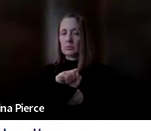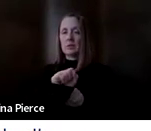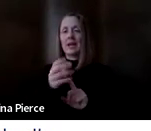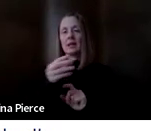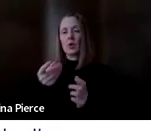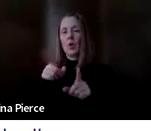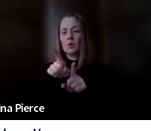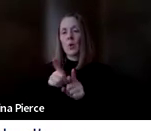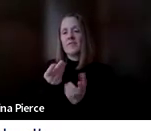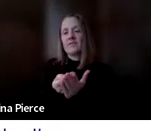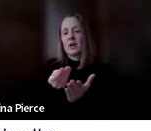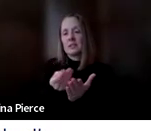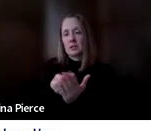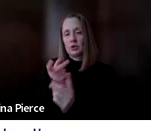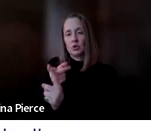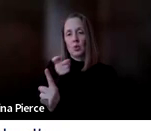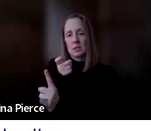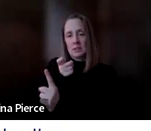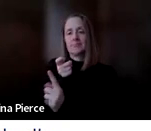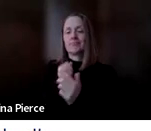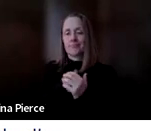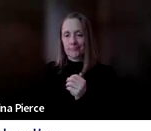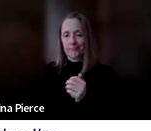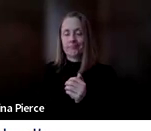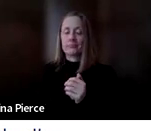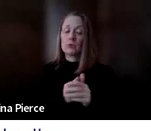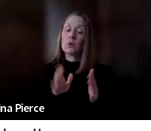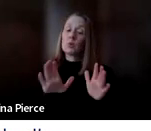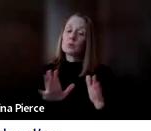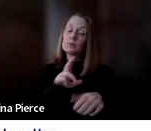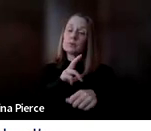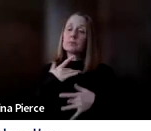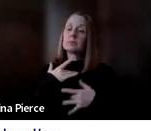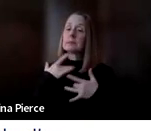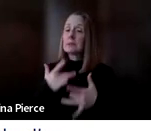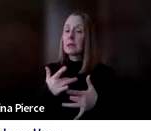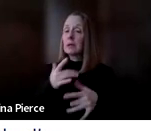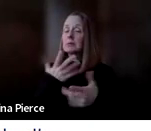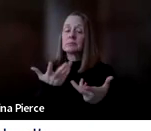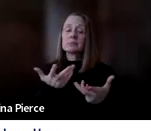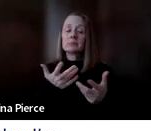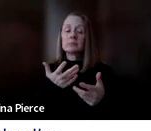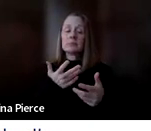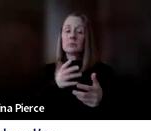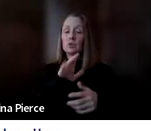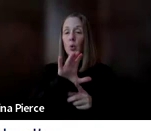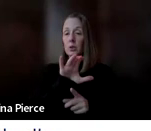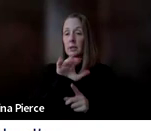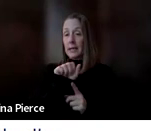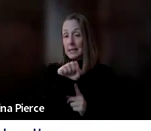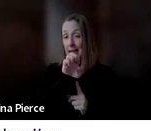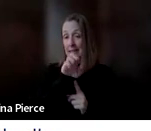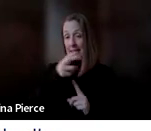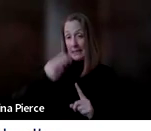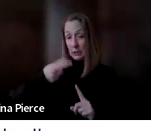sources. But typically, an evaluation process includes the individual's case history. So that looks at